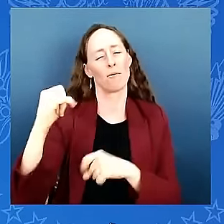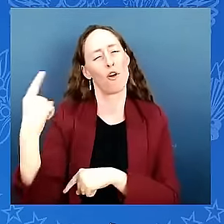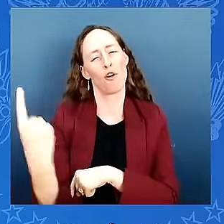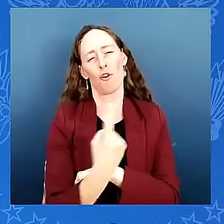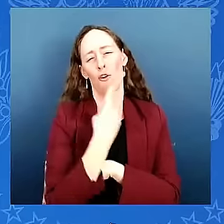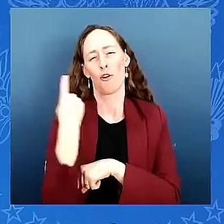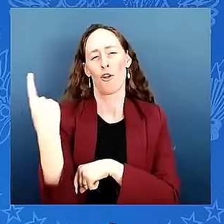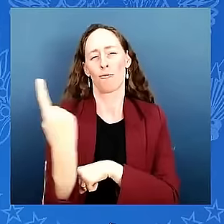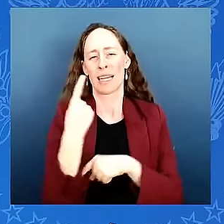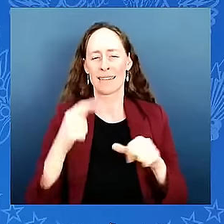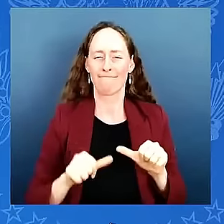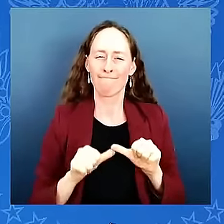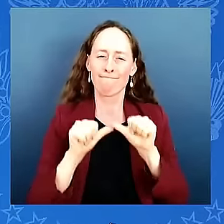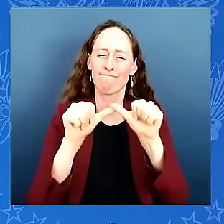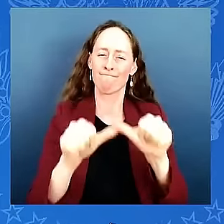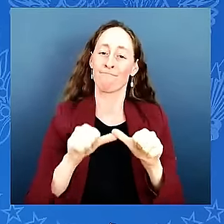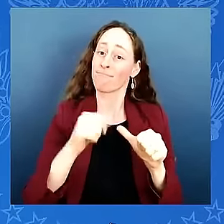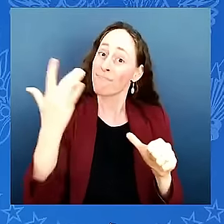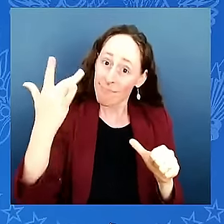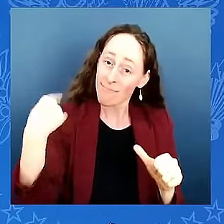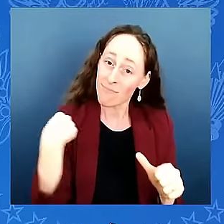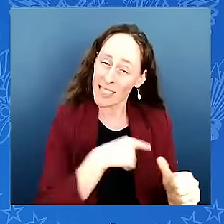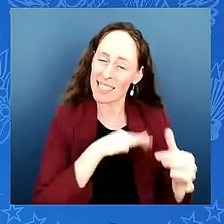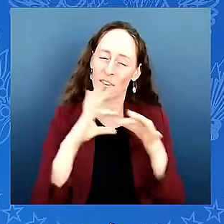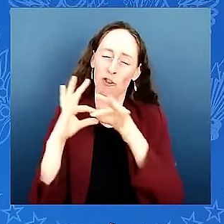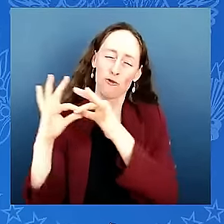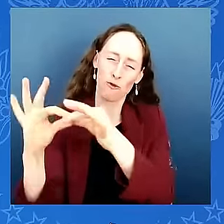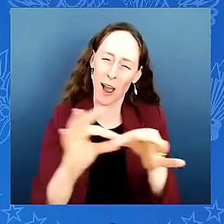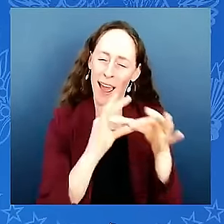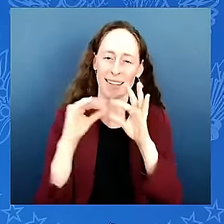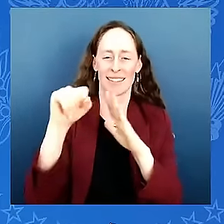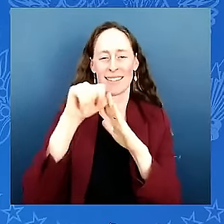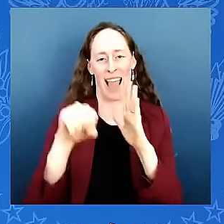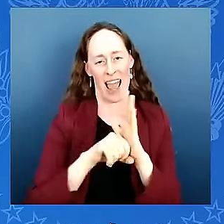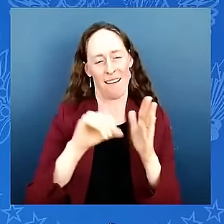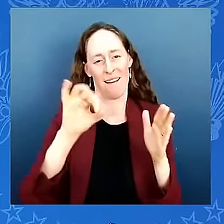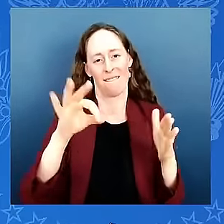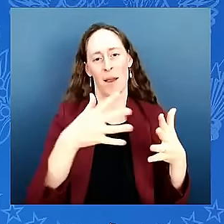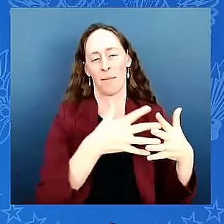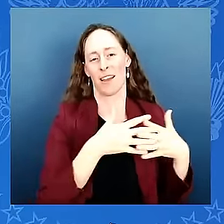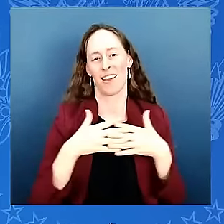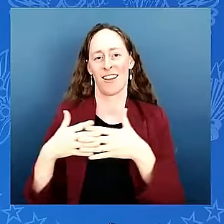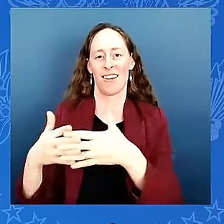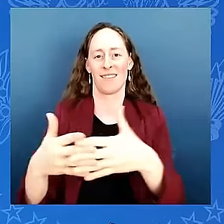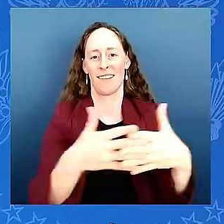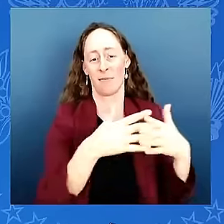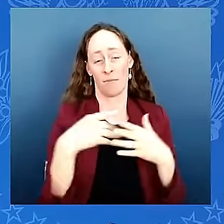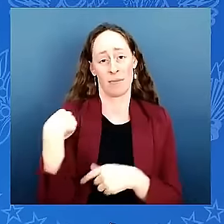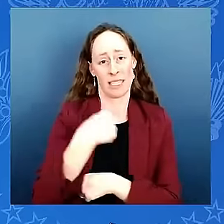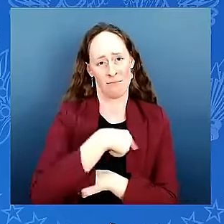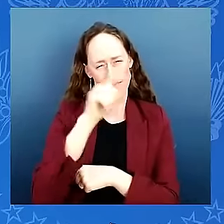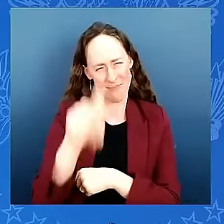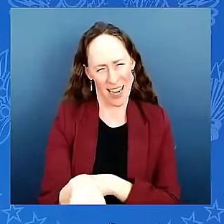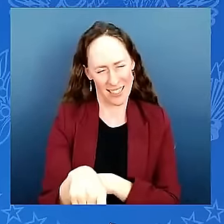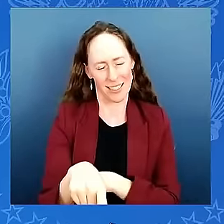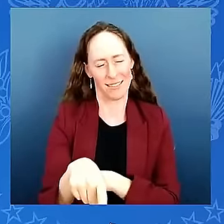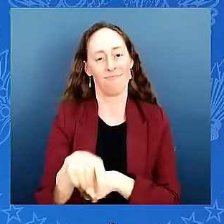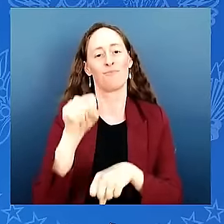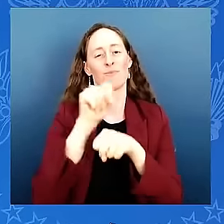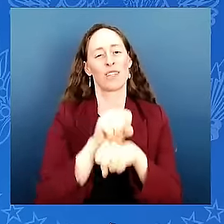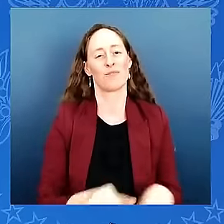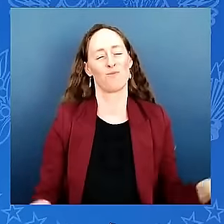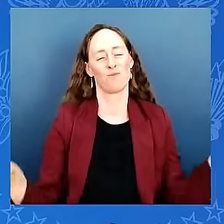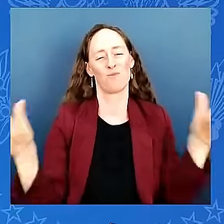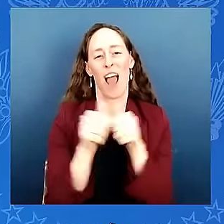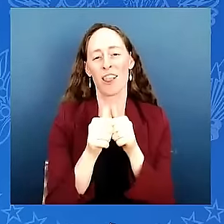and nothing's beyond our capacity when we do it together so i'm going to stop there and i'm going to turn it over to mayor benjamin who i just saw recently by the way